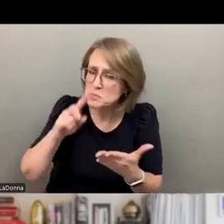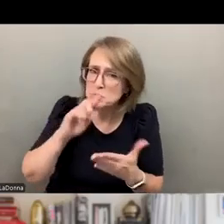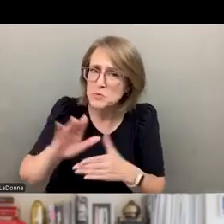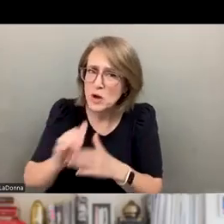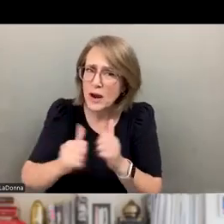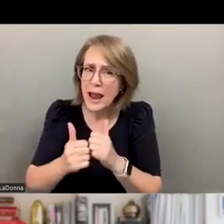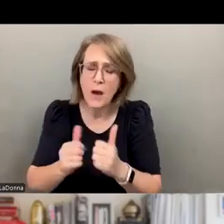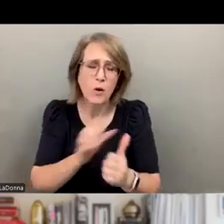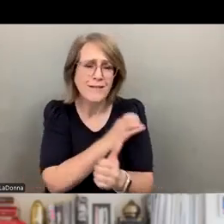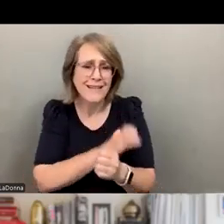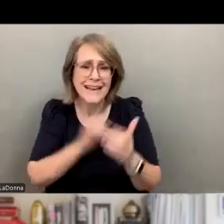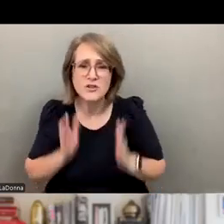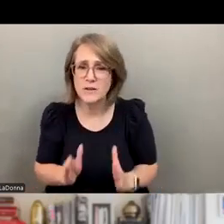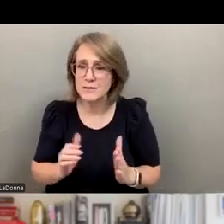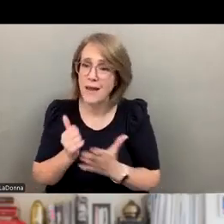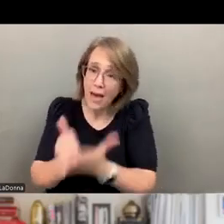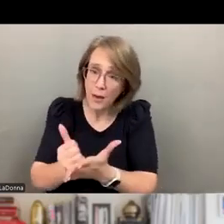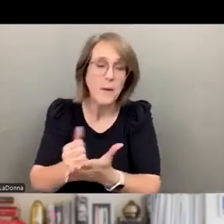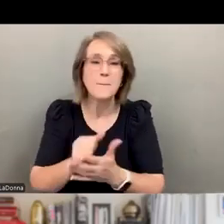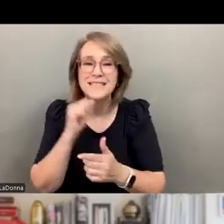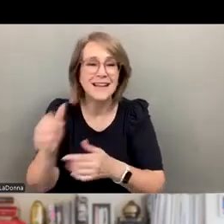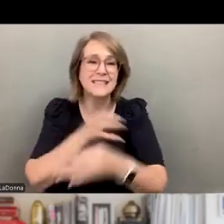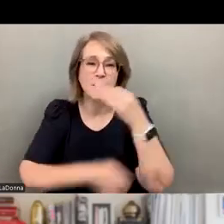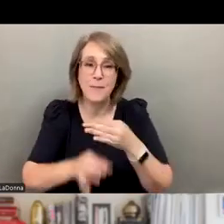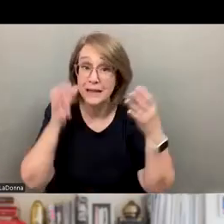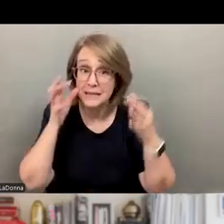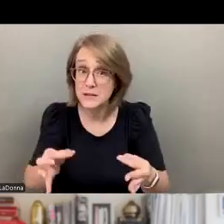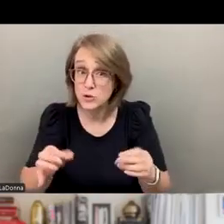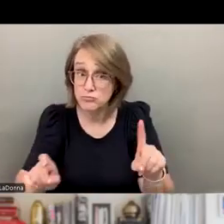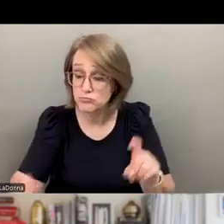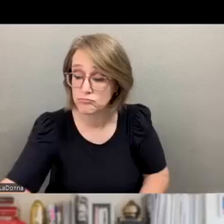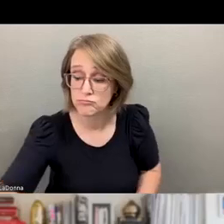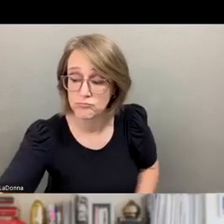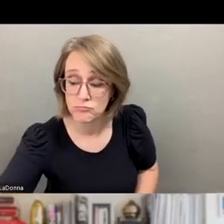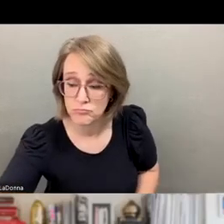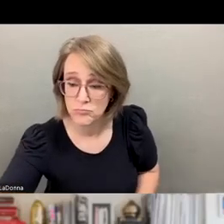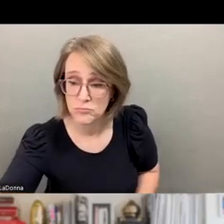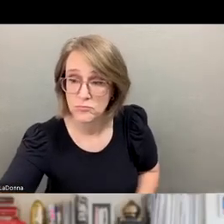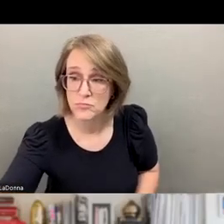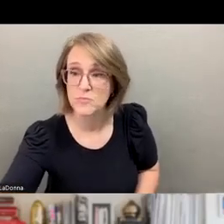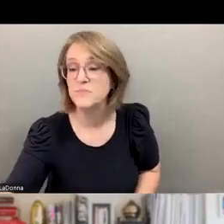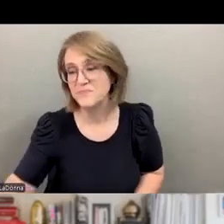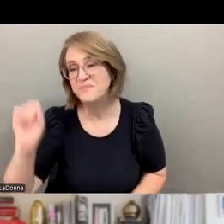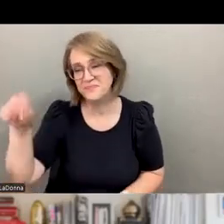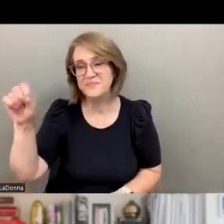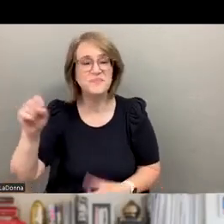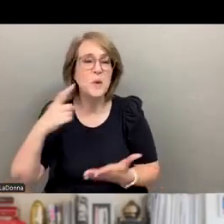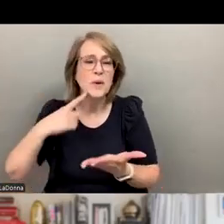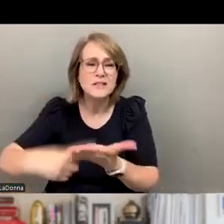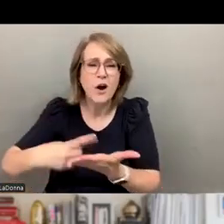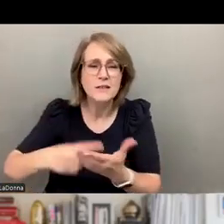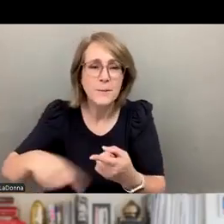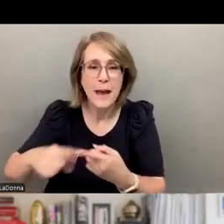helps clinicians but doesn't supplant decision making? Yeah, and we talk about this in the context of behavioral